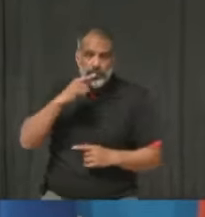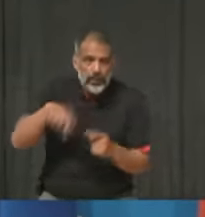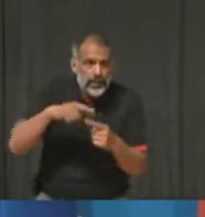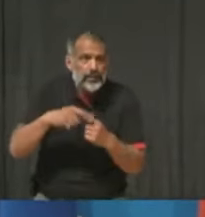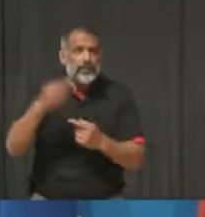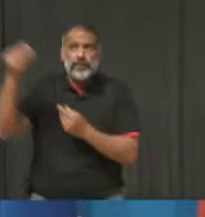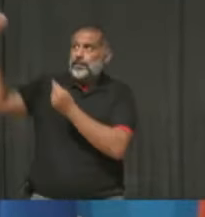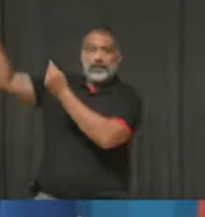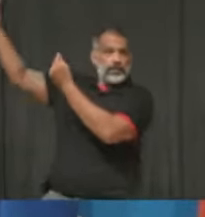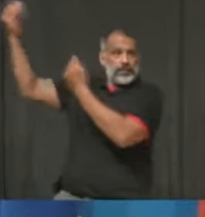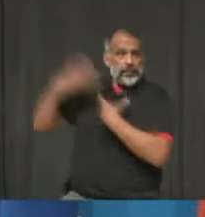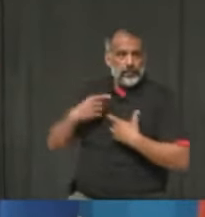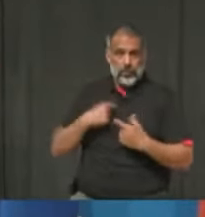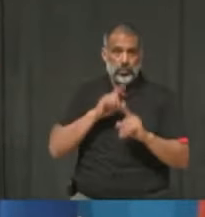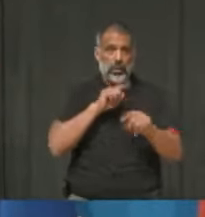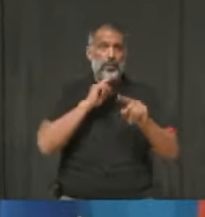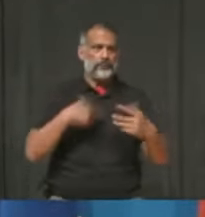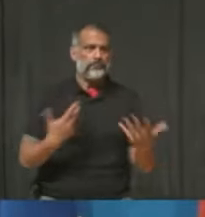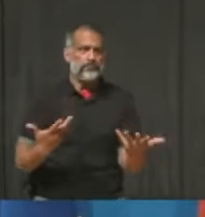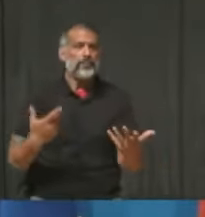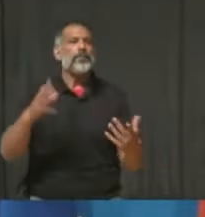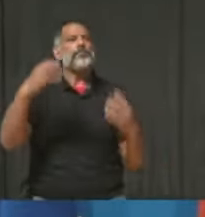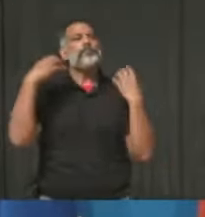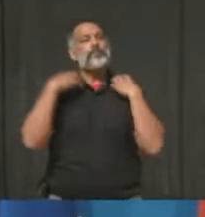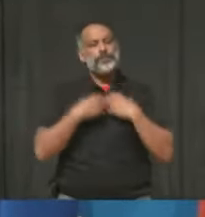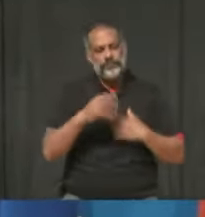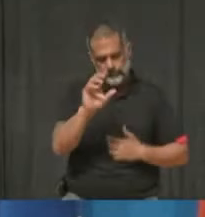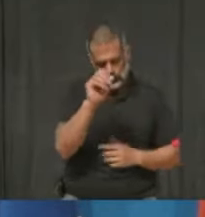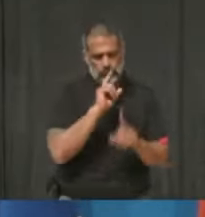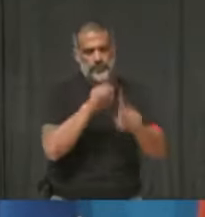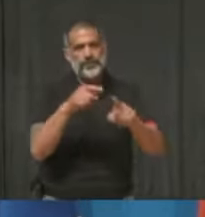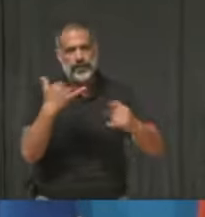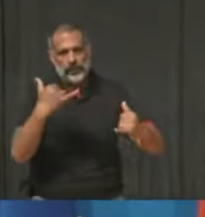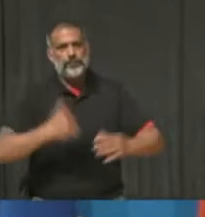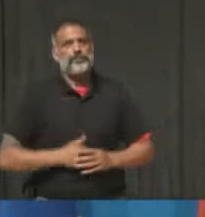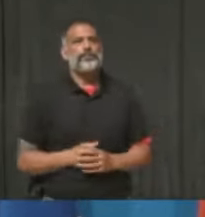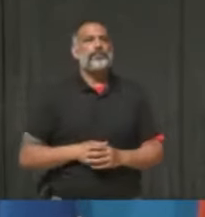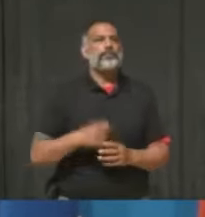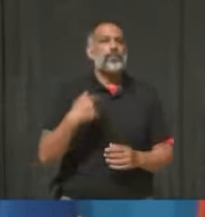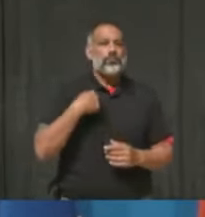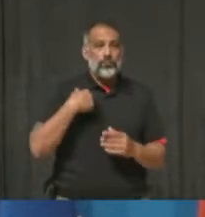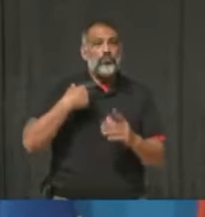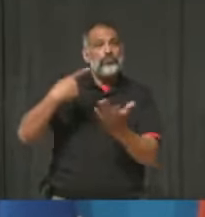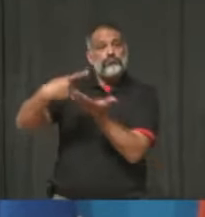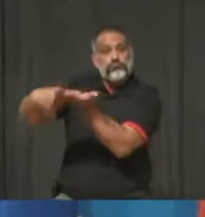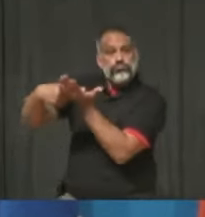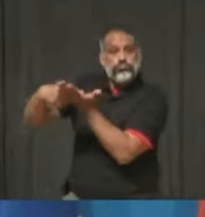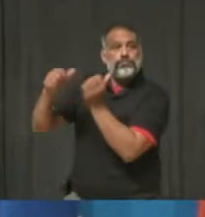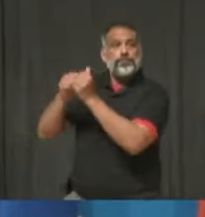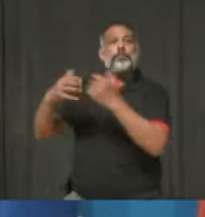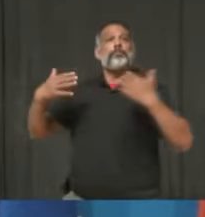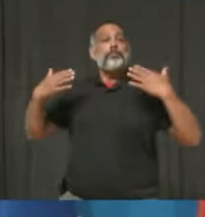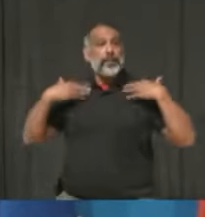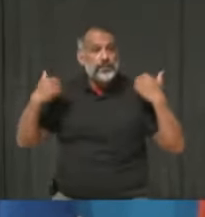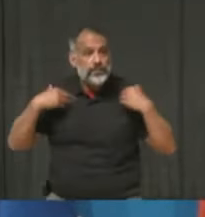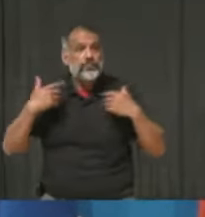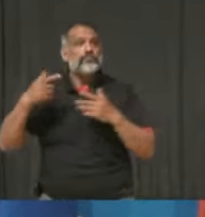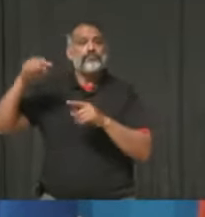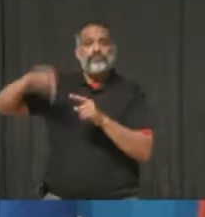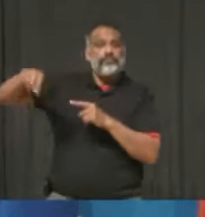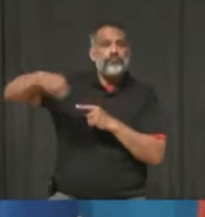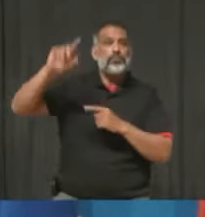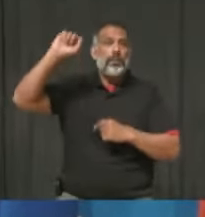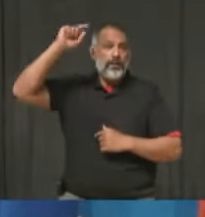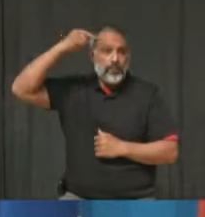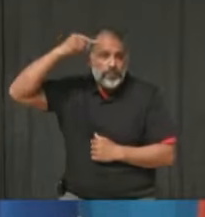some of these questions? I'll tell you, have the opportunity to speak with ministers. The premier himself is very accessible, and we've